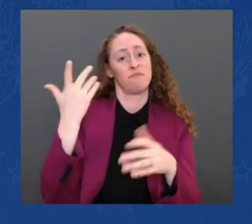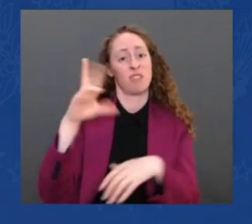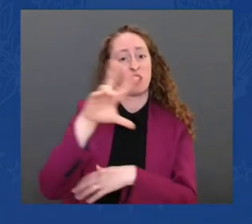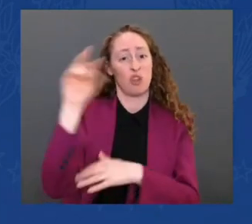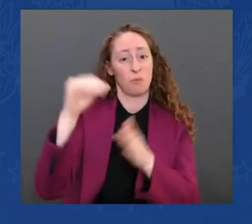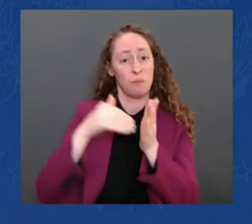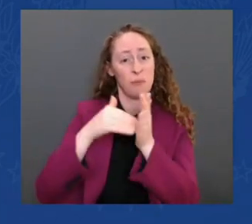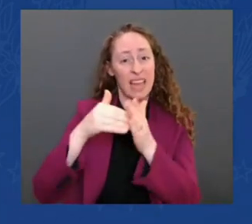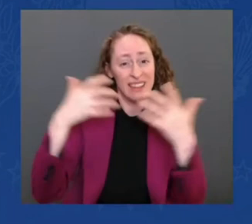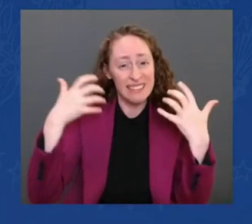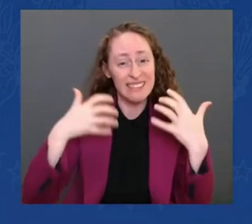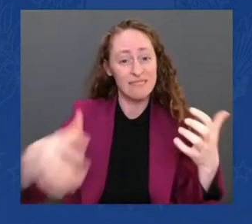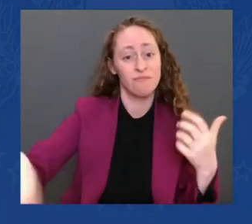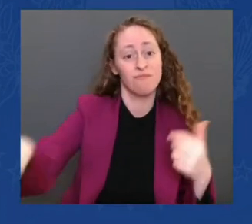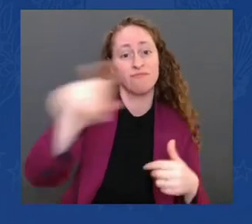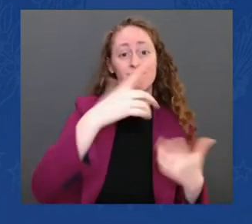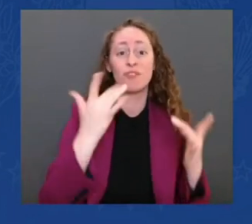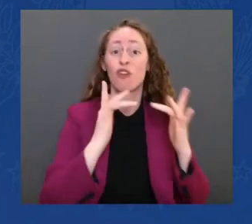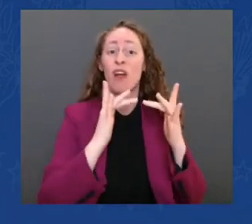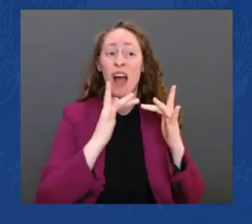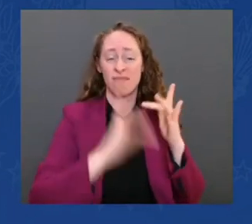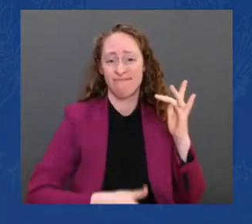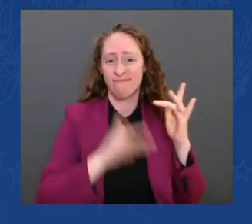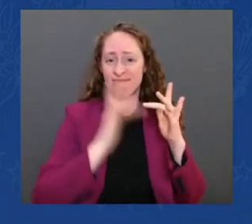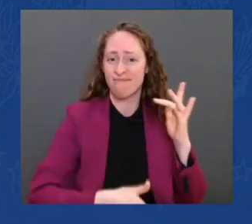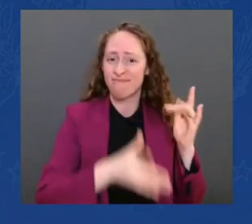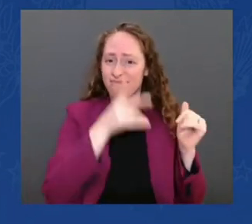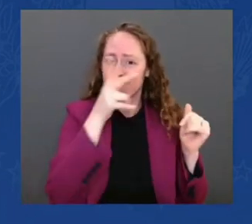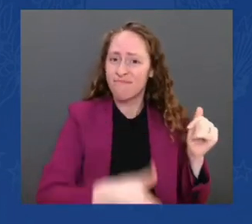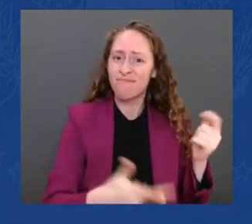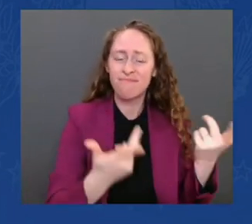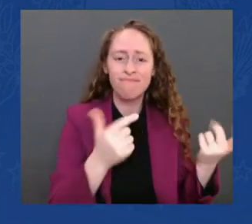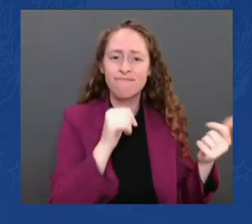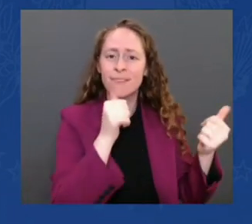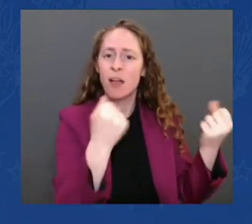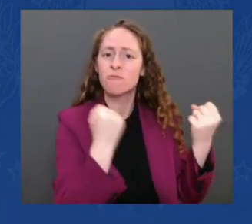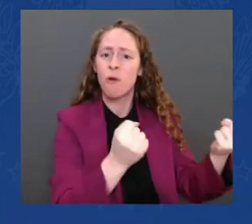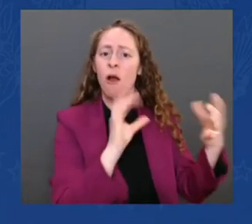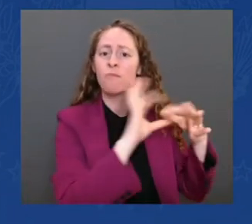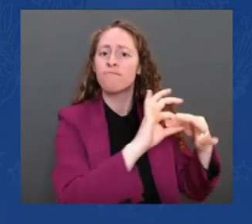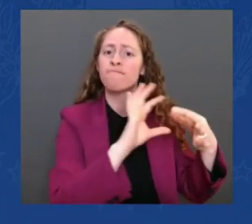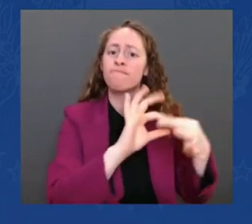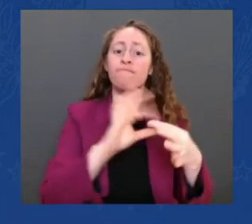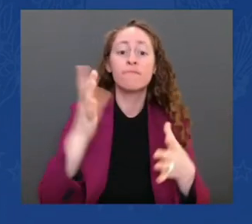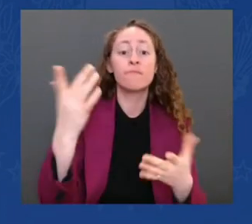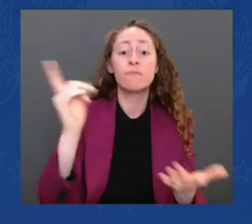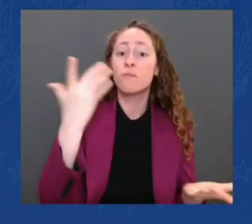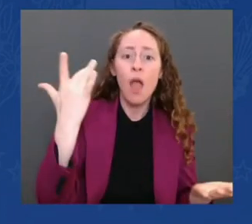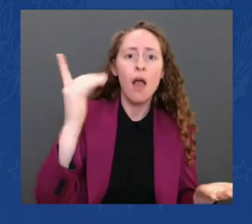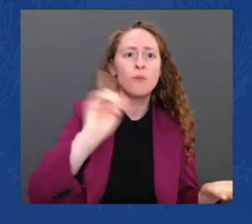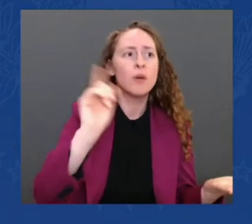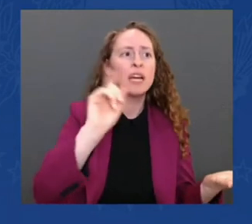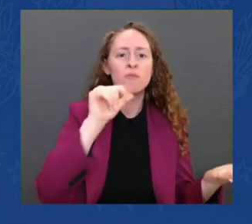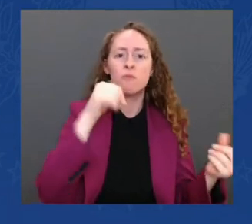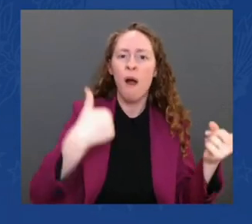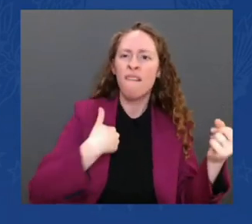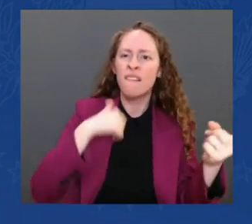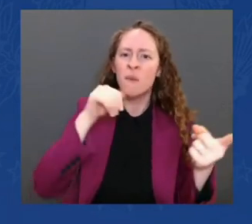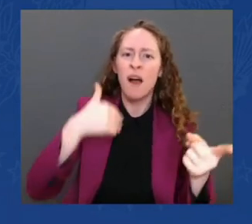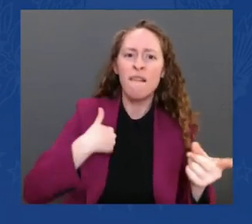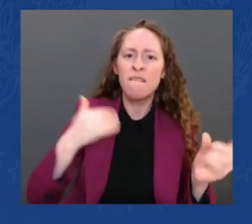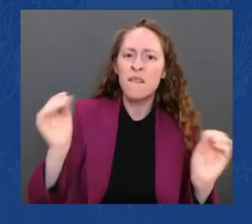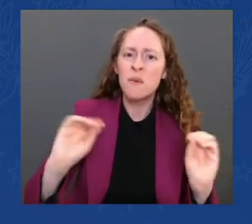in communities where high-speed Internet is not easily available, or more often, because they cannot afford